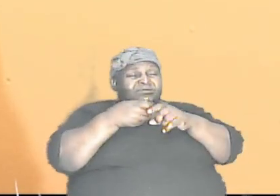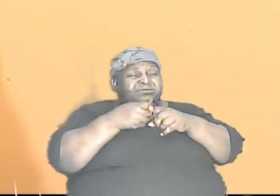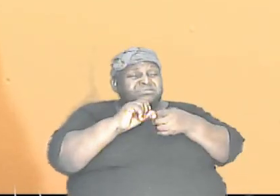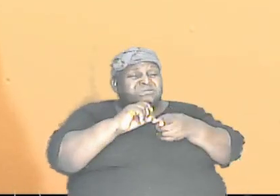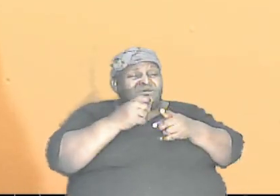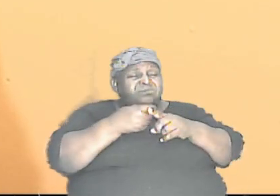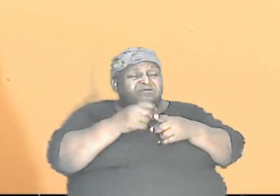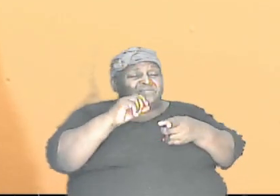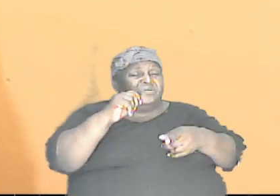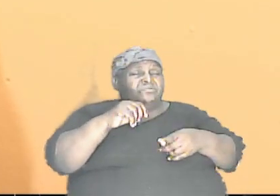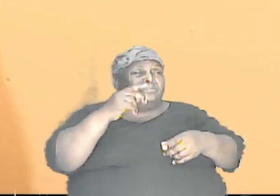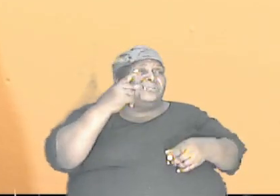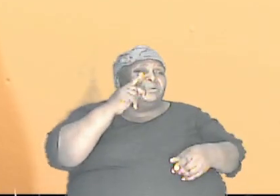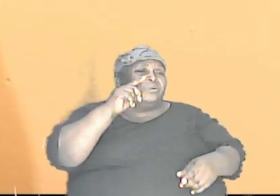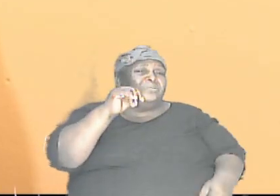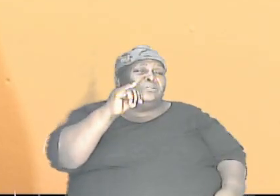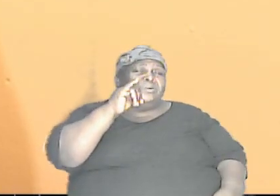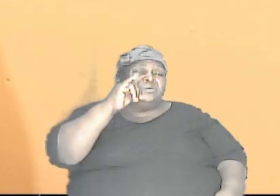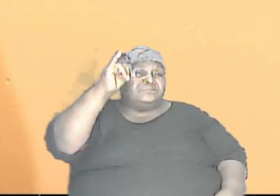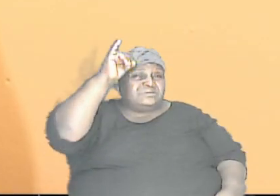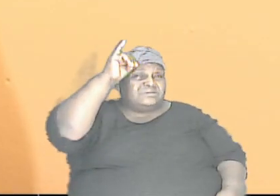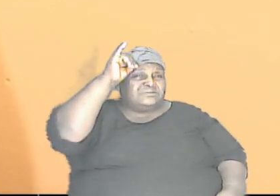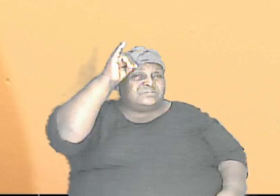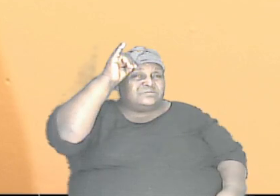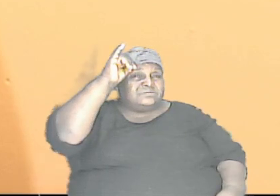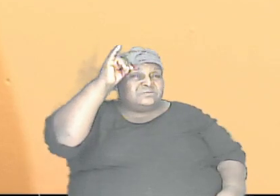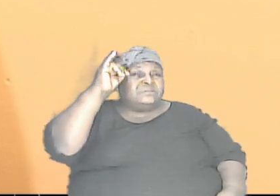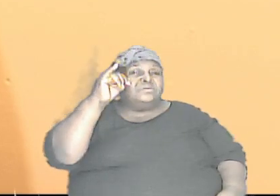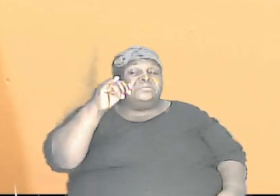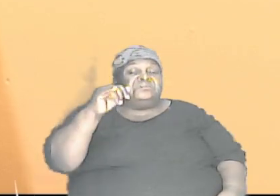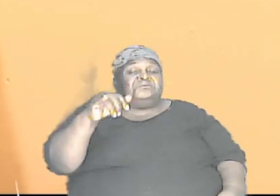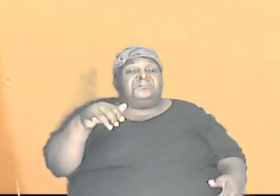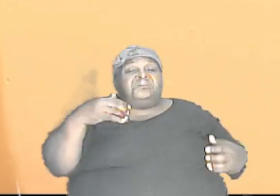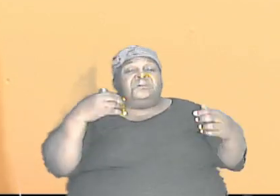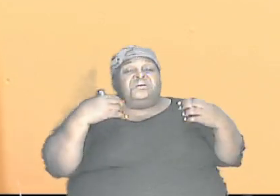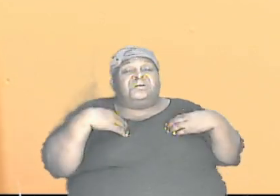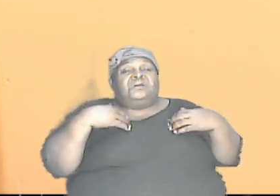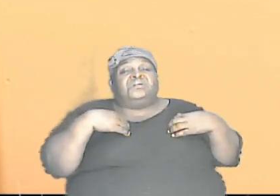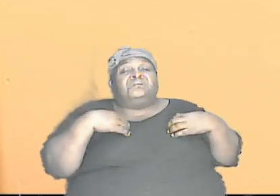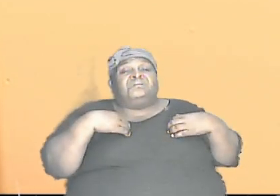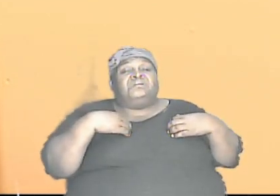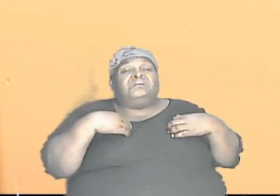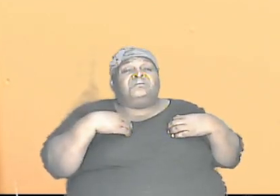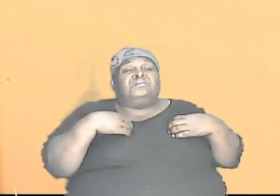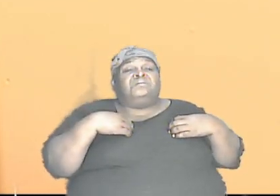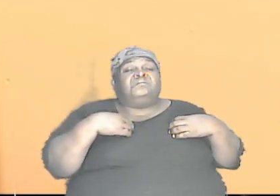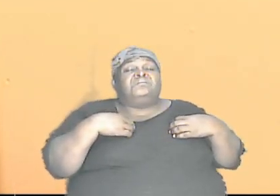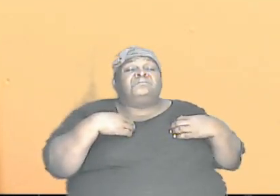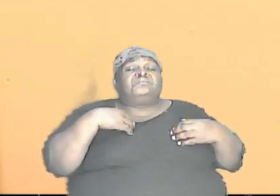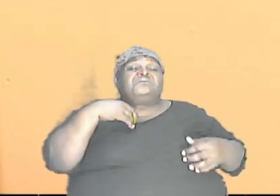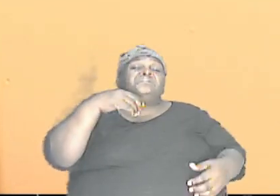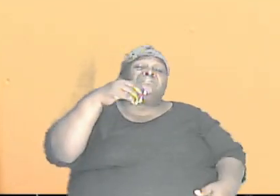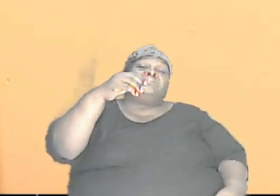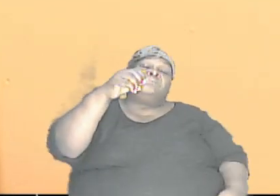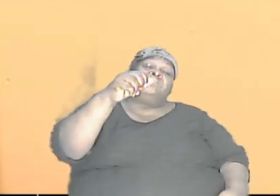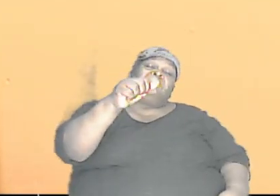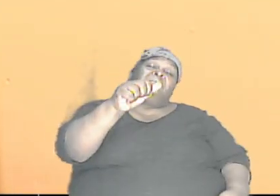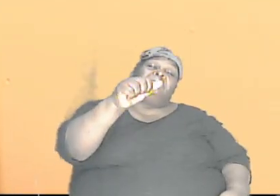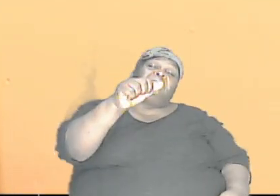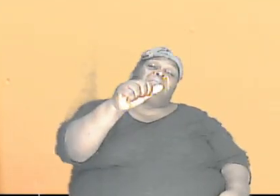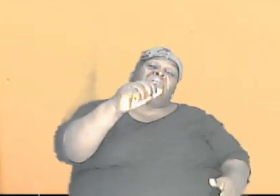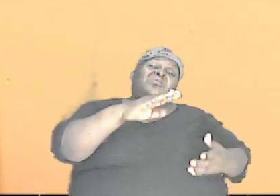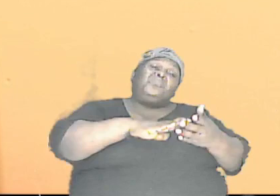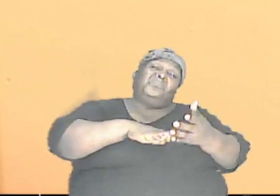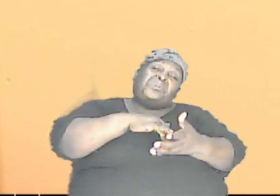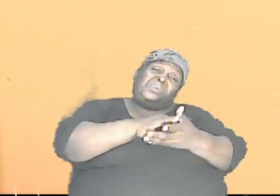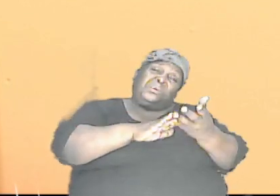parents, but then he would have had only common genes, common